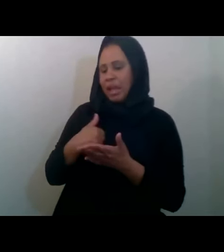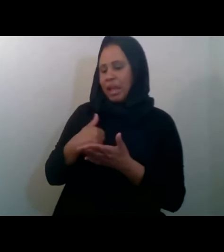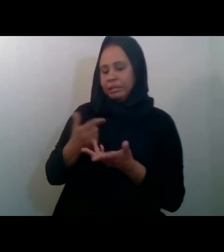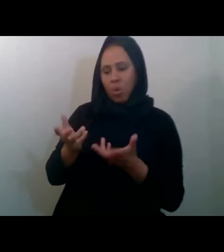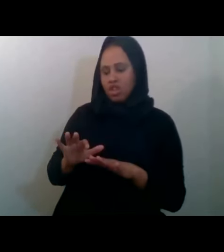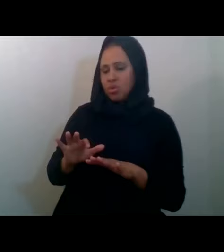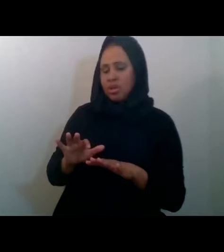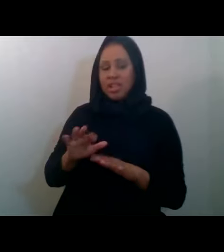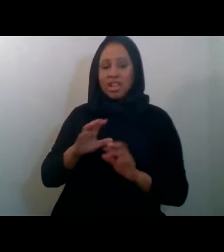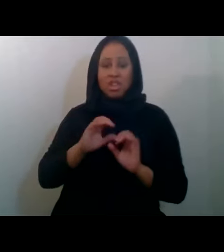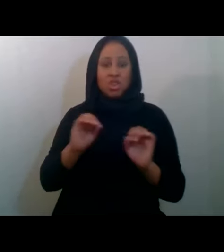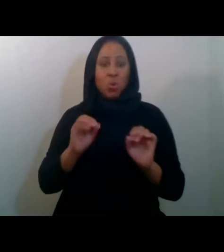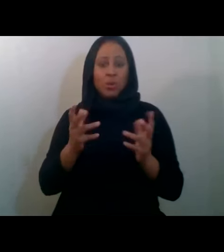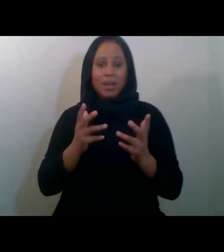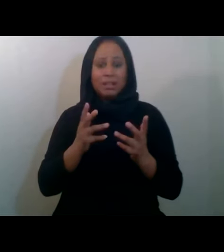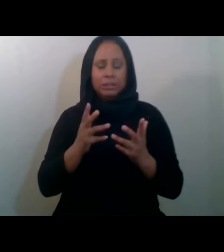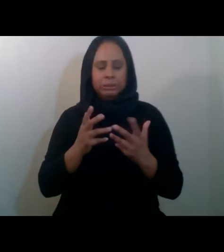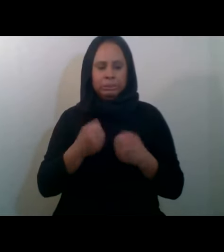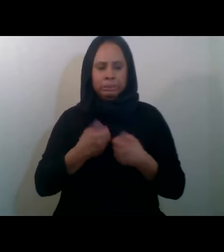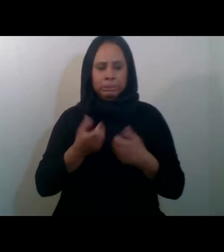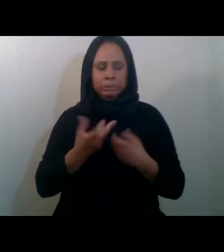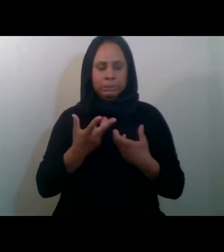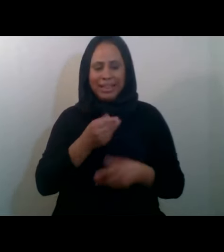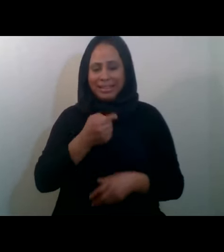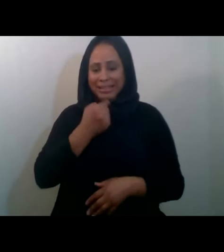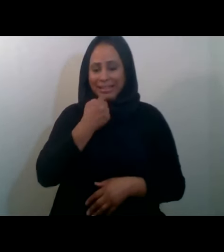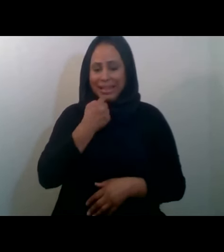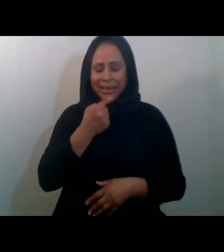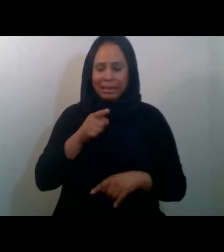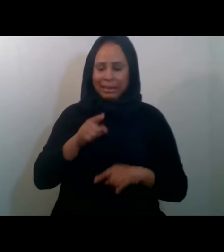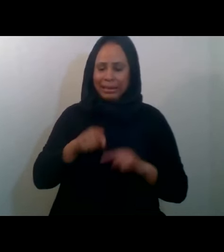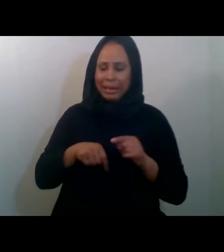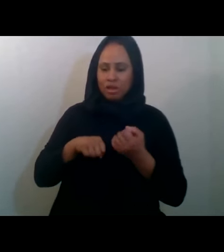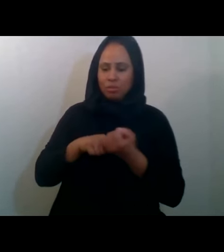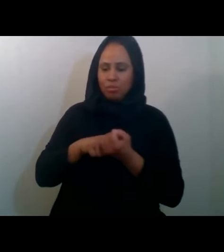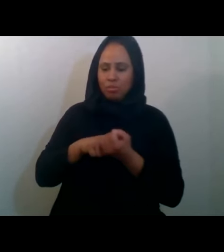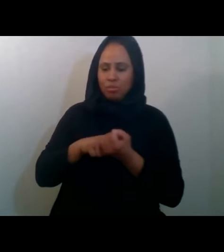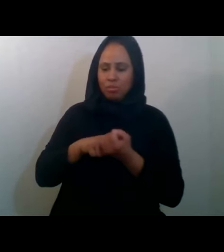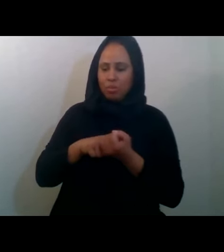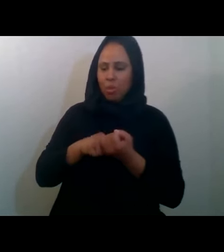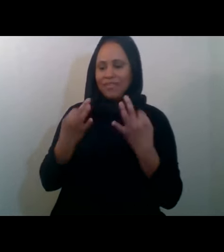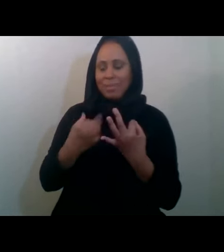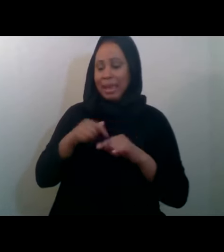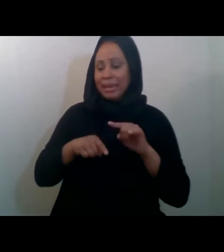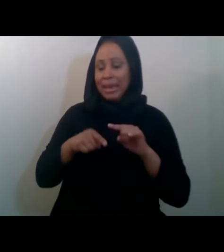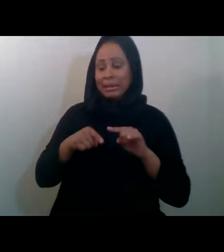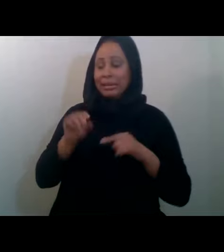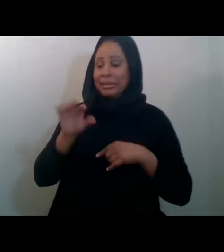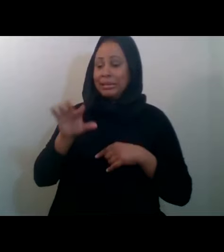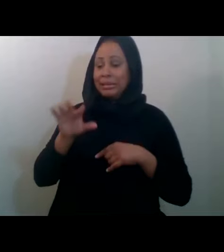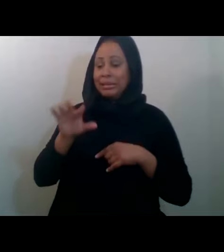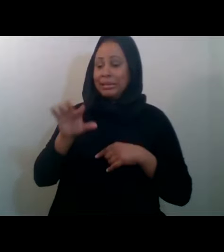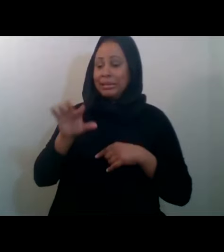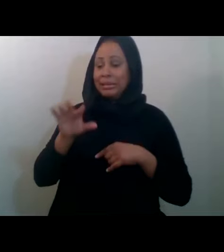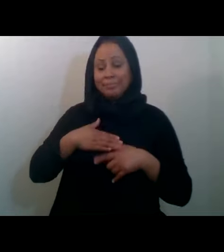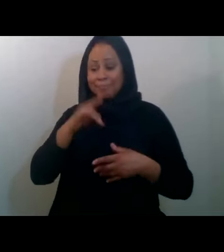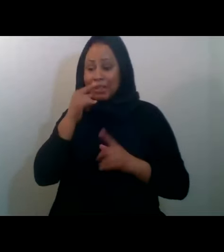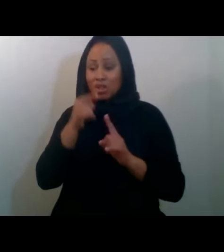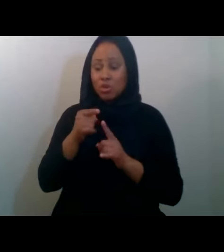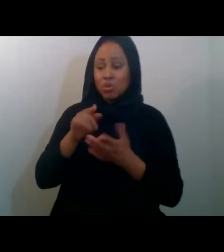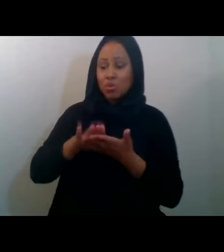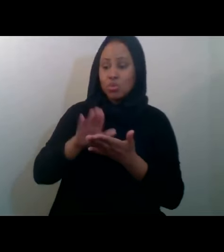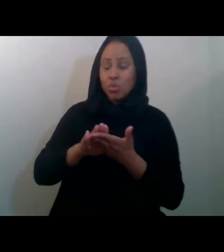put their kids through school, or if they want to put their school, their kids through Islamic school, they don't want to come in and say,